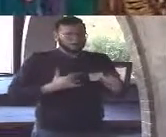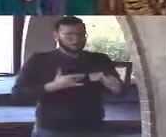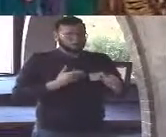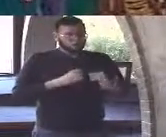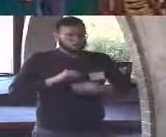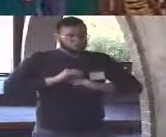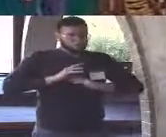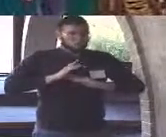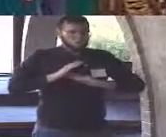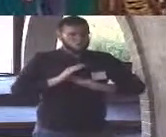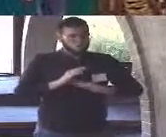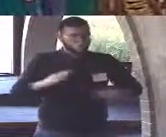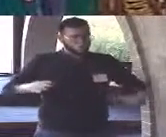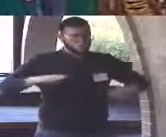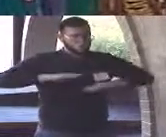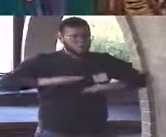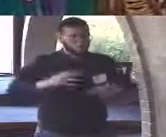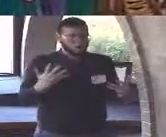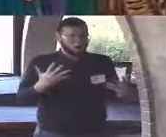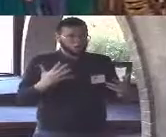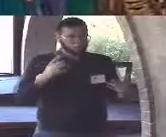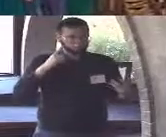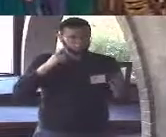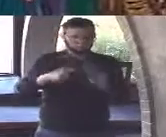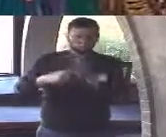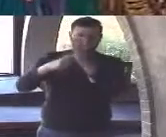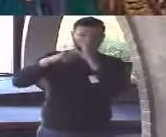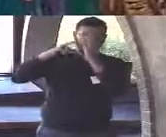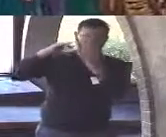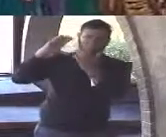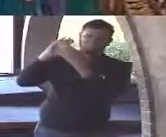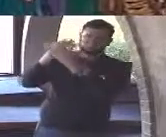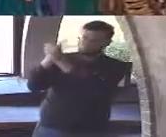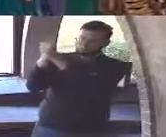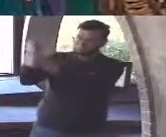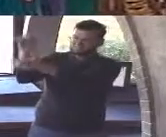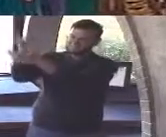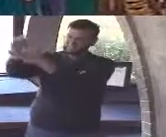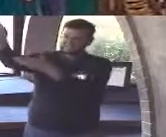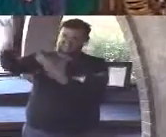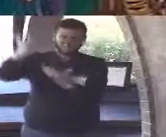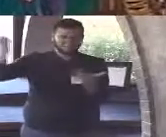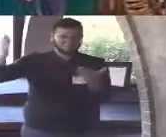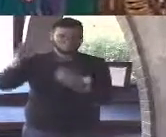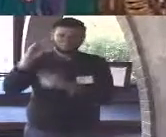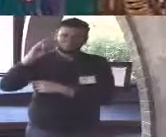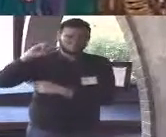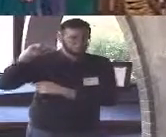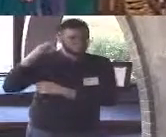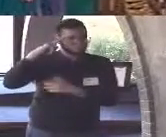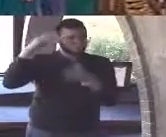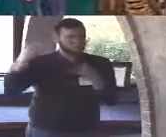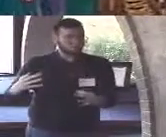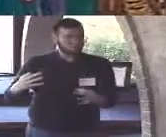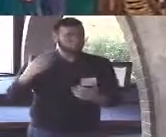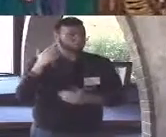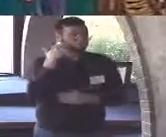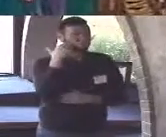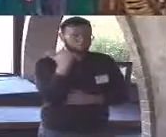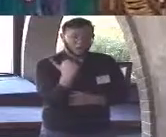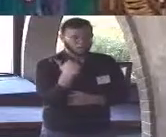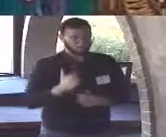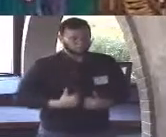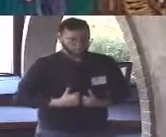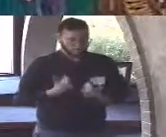requires just such an irrational absurd leap of faith because life is more than